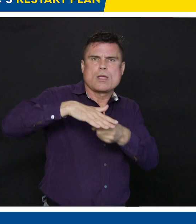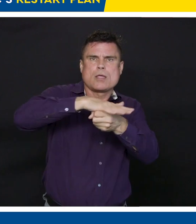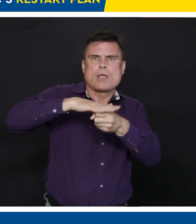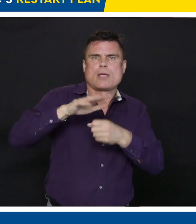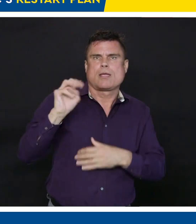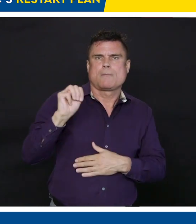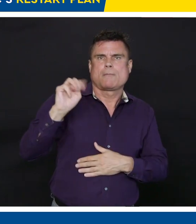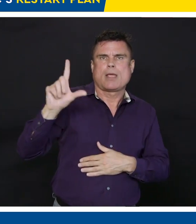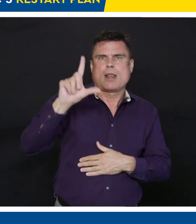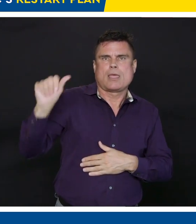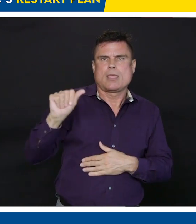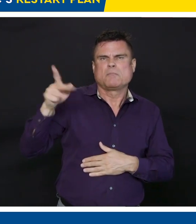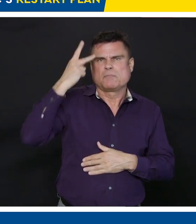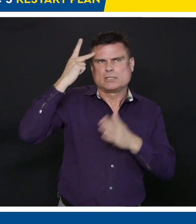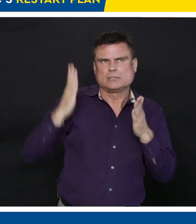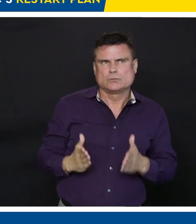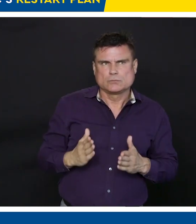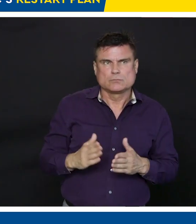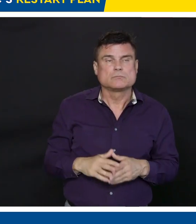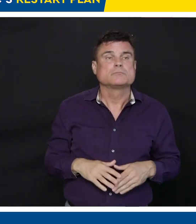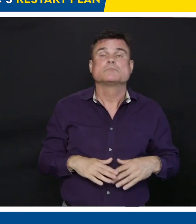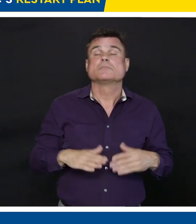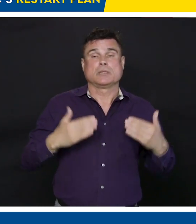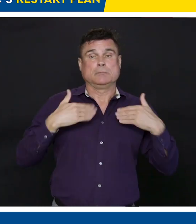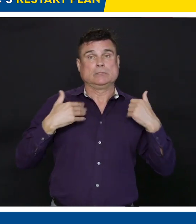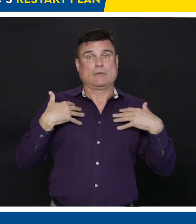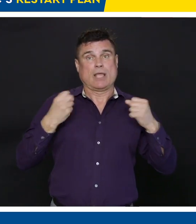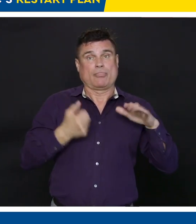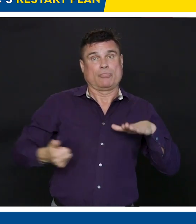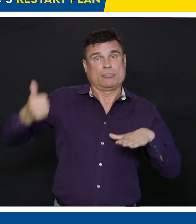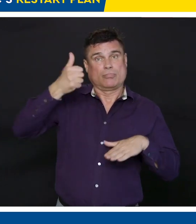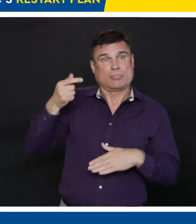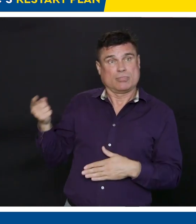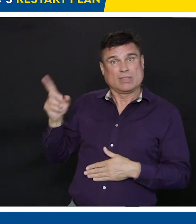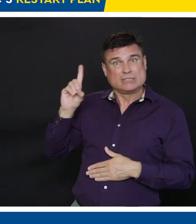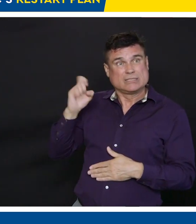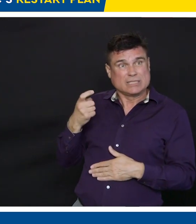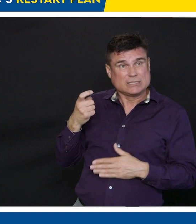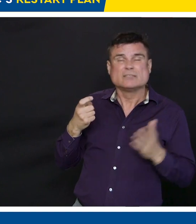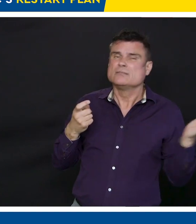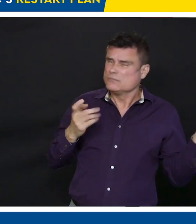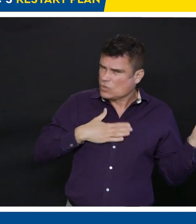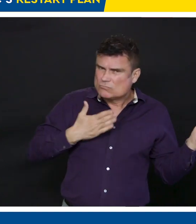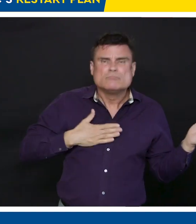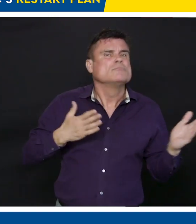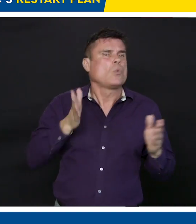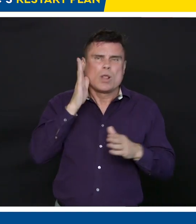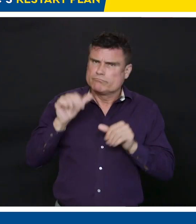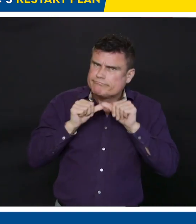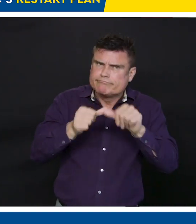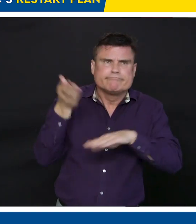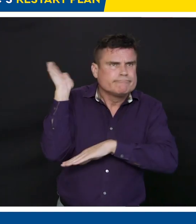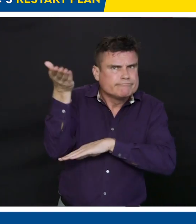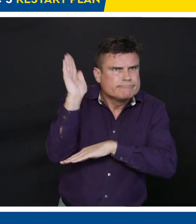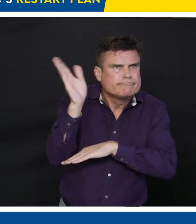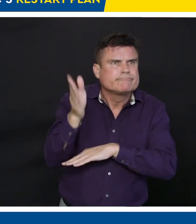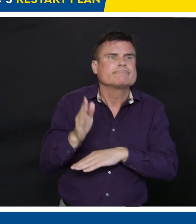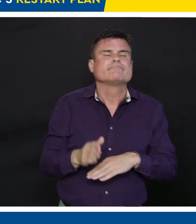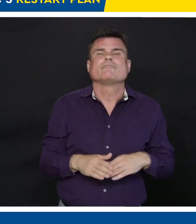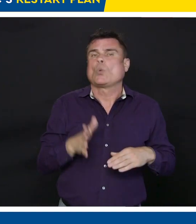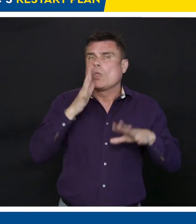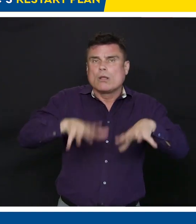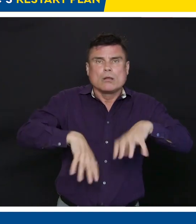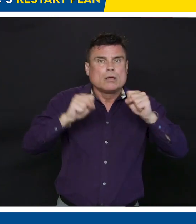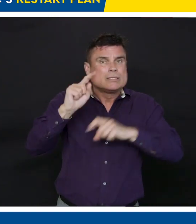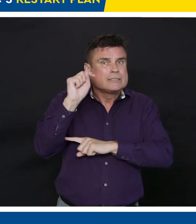conducting numerous town halls with opposition members to make sure we're giving the public the information they need. We're going to continue doing